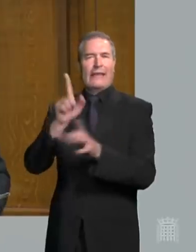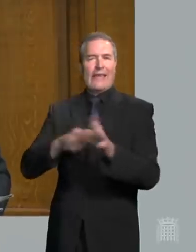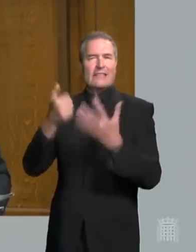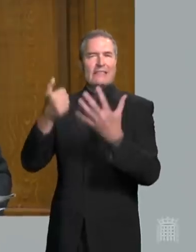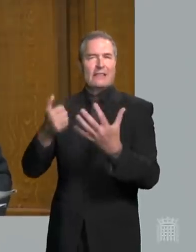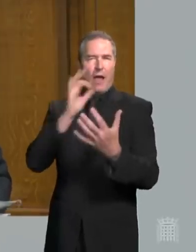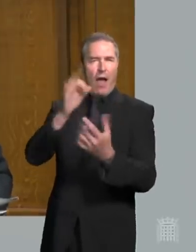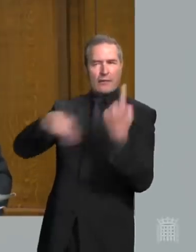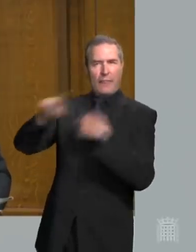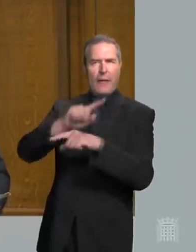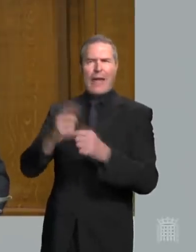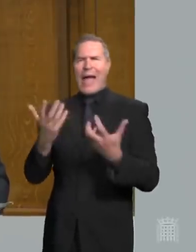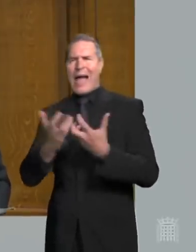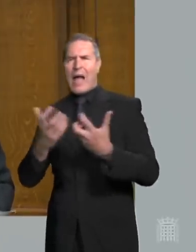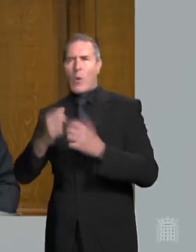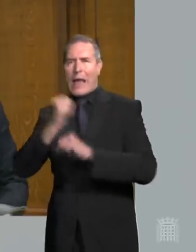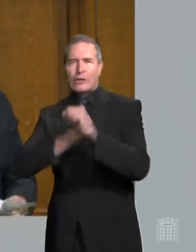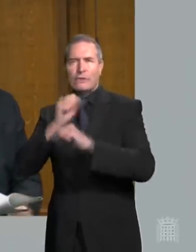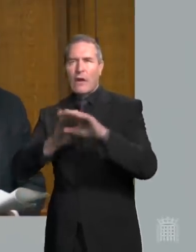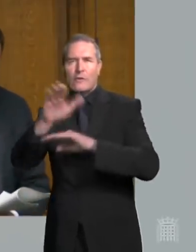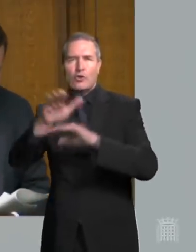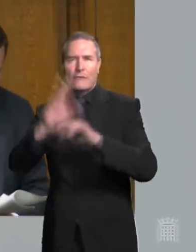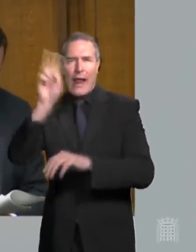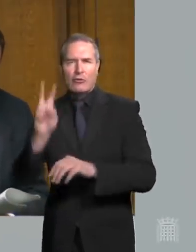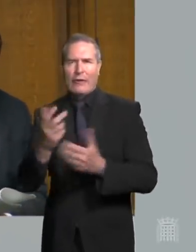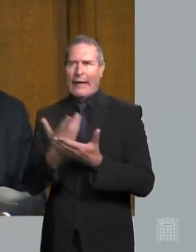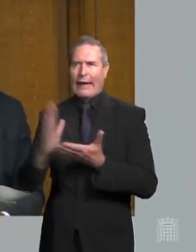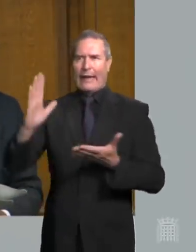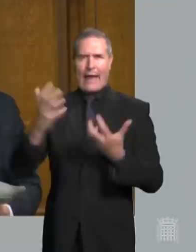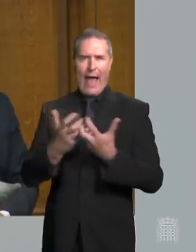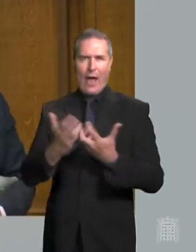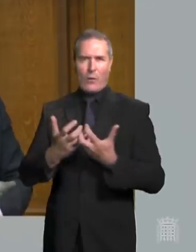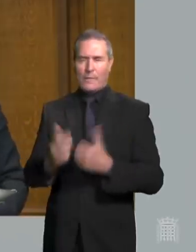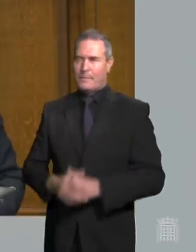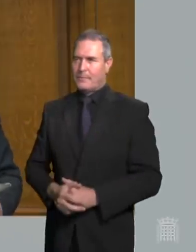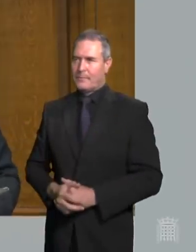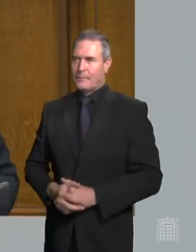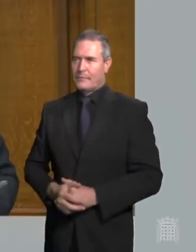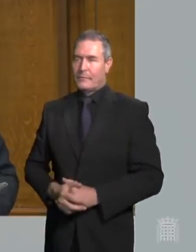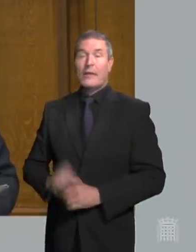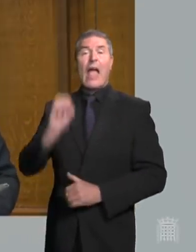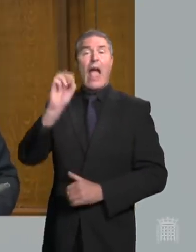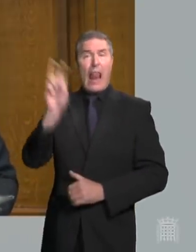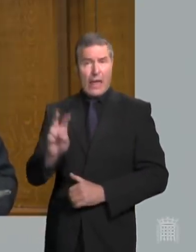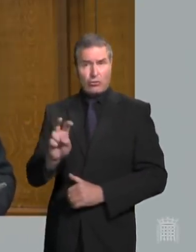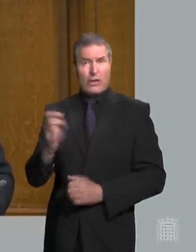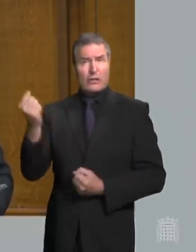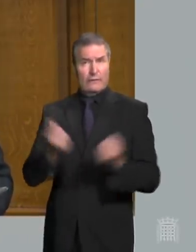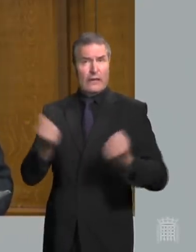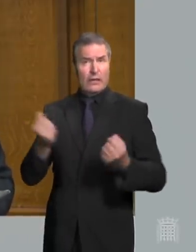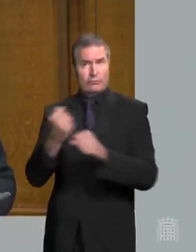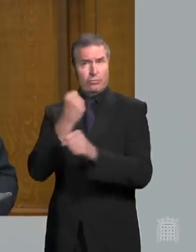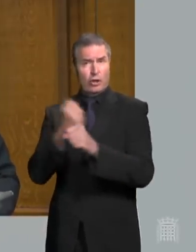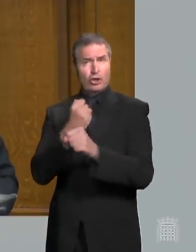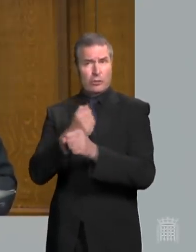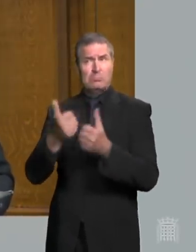we can generate cleaner energy in the future. Does the Prime Minister agree with me that as well as backing electric vehicle production in the North